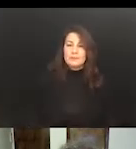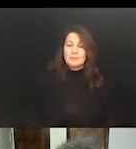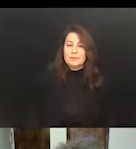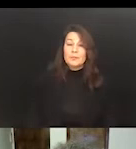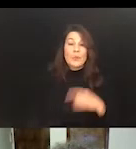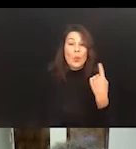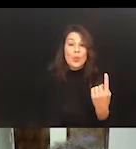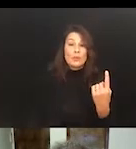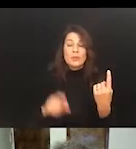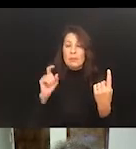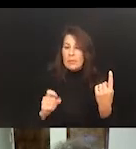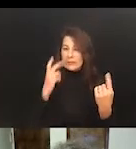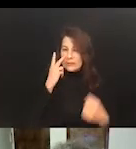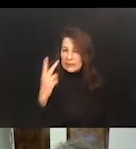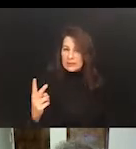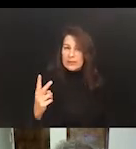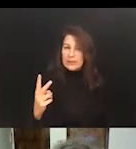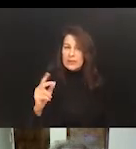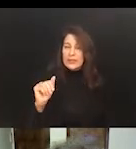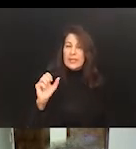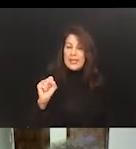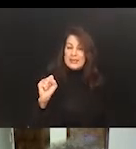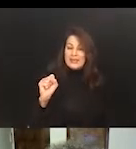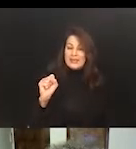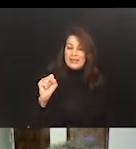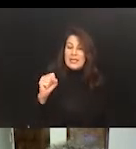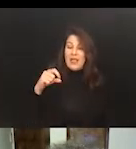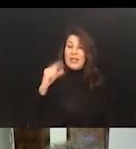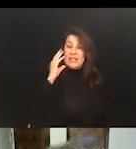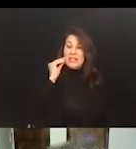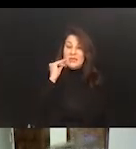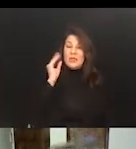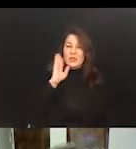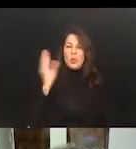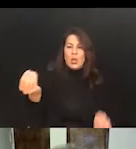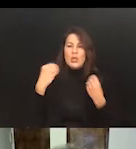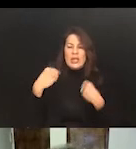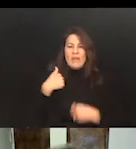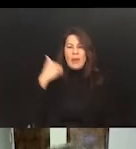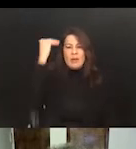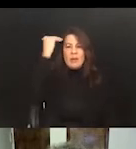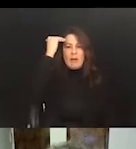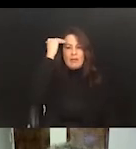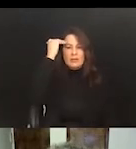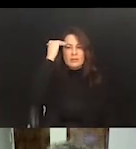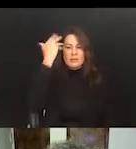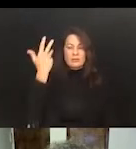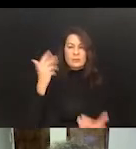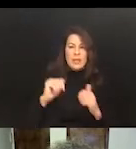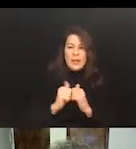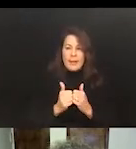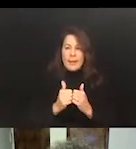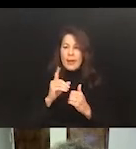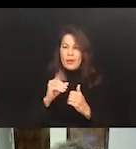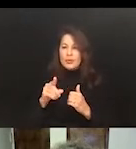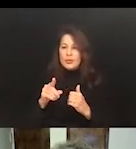have to see it as this experience offers a body of knowledge, whether it's how do you link it to an